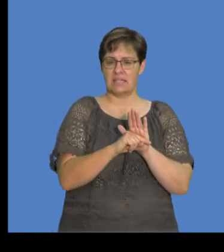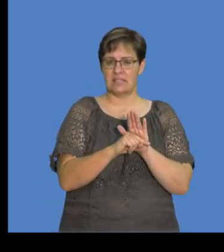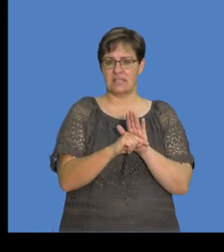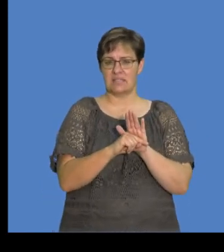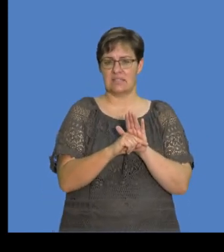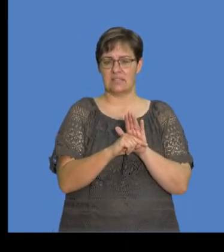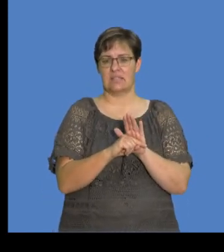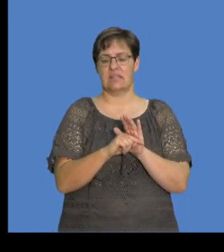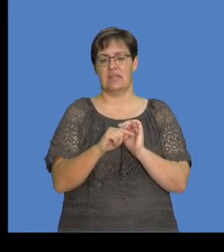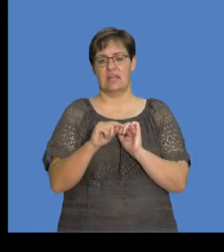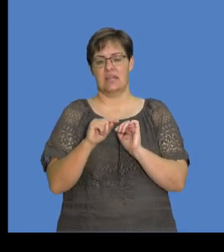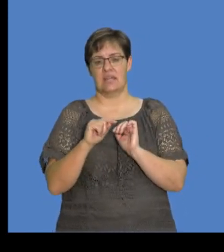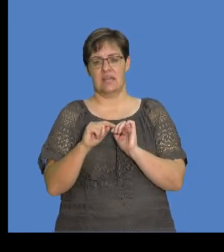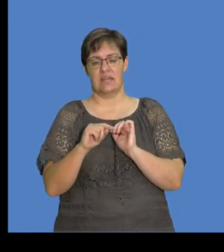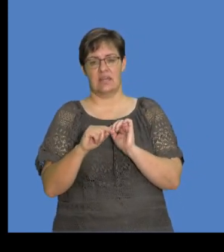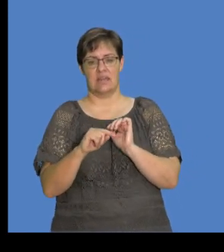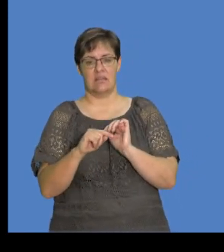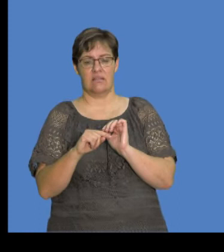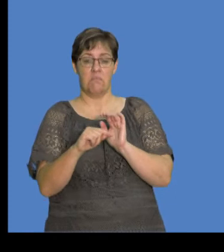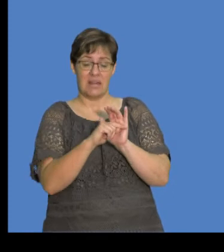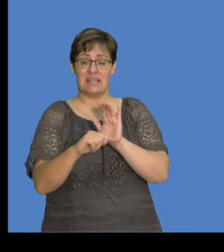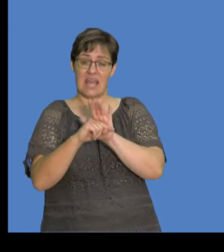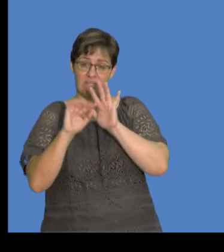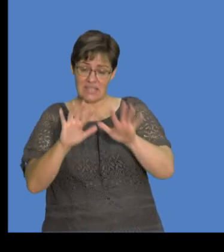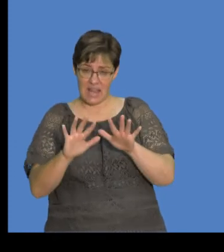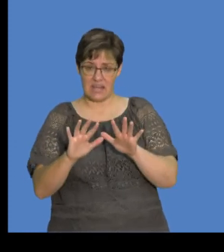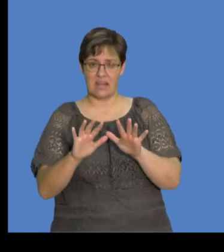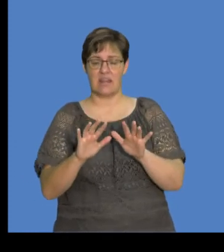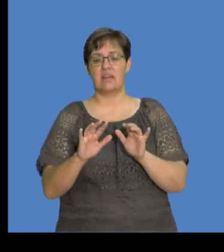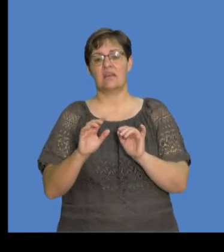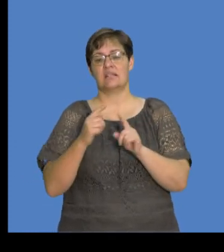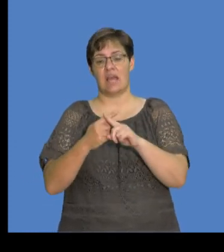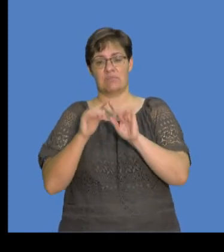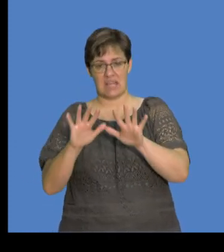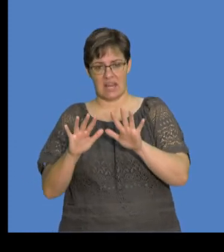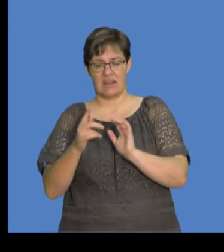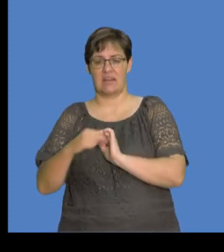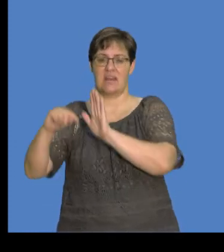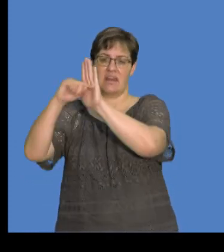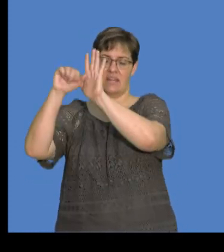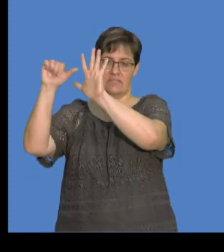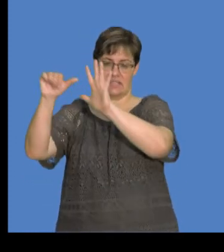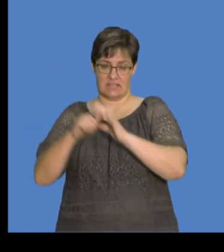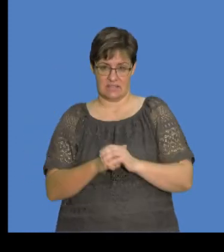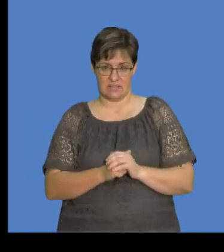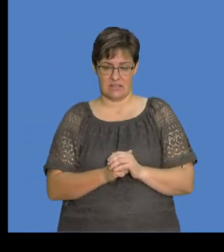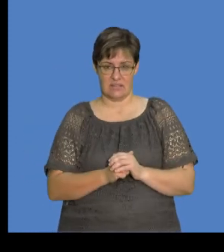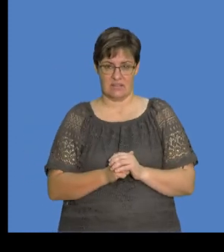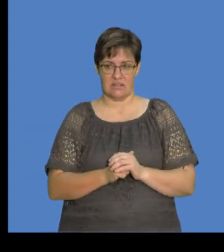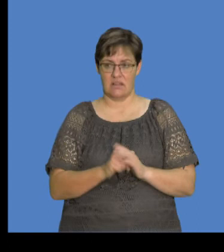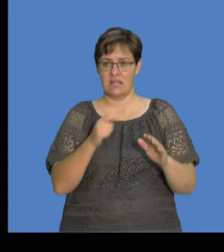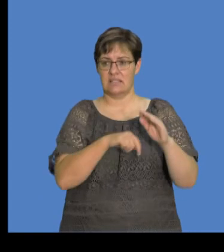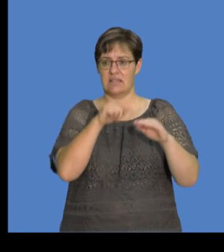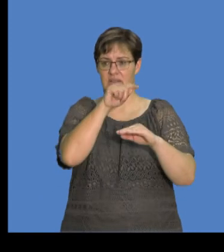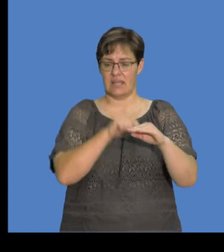negative 10 times 10 exponent negative 6, okay? We